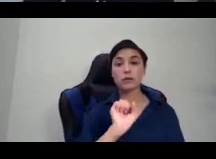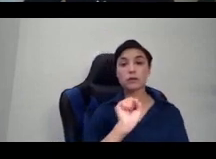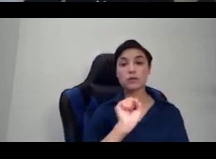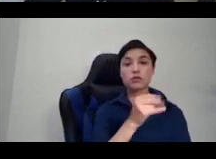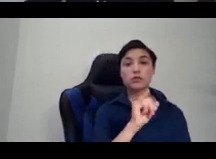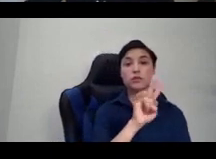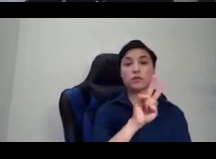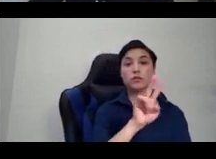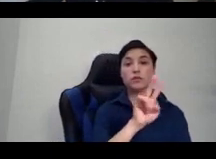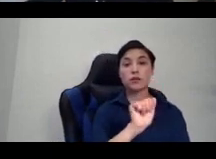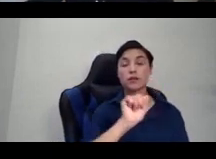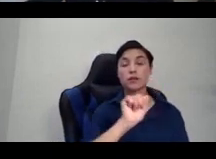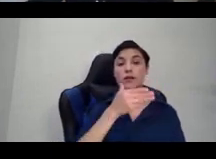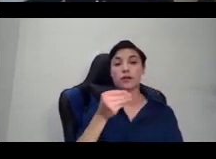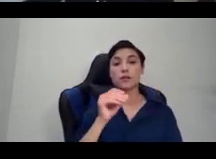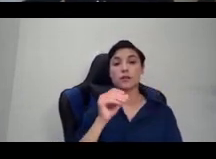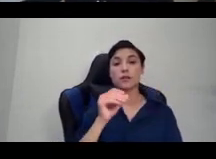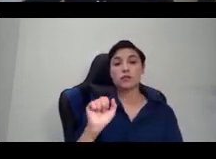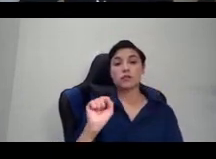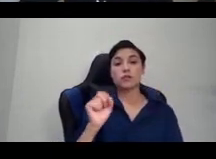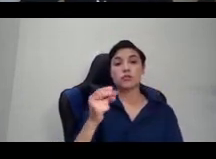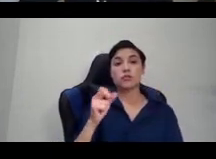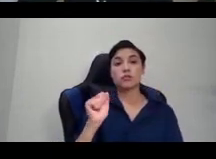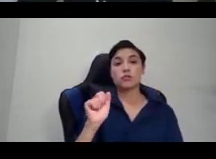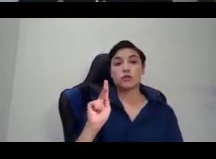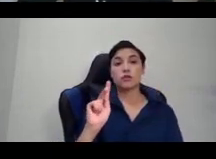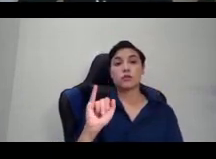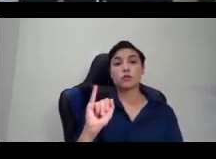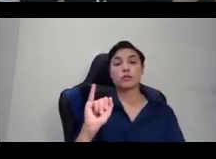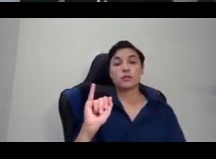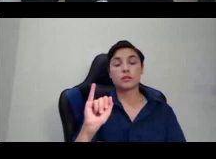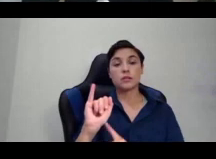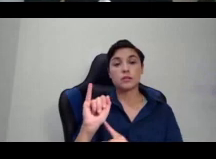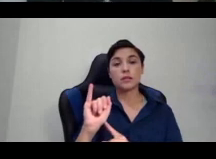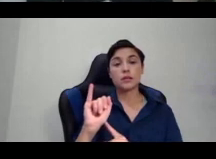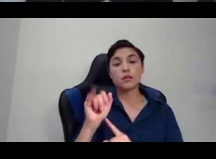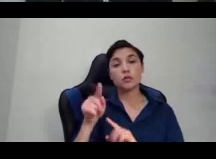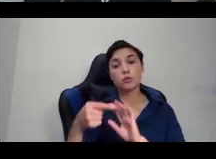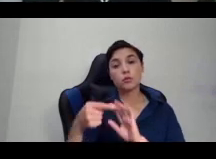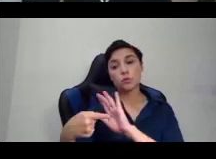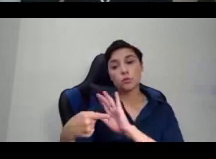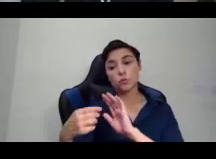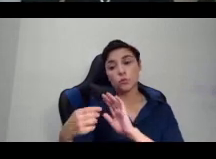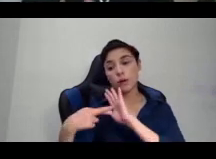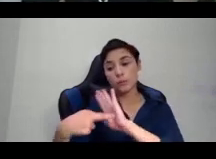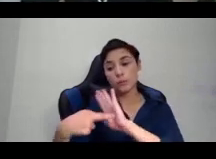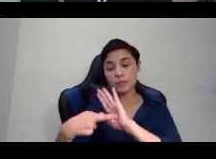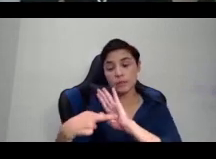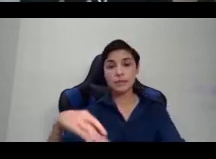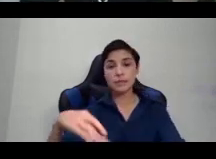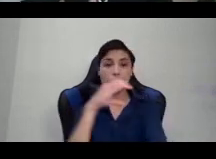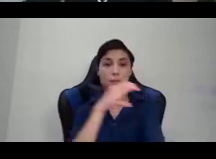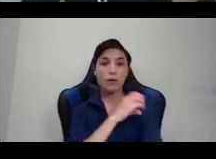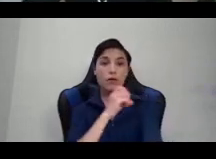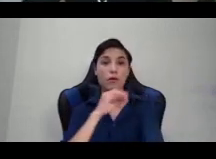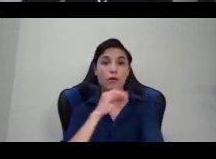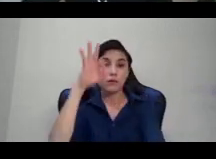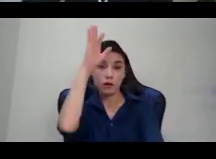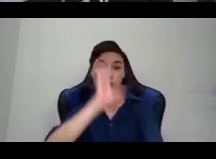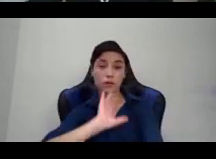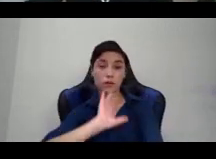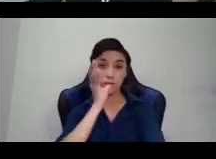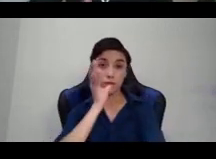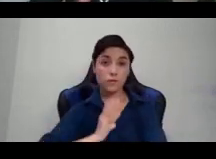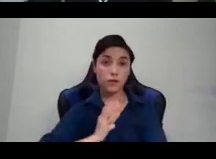Shakti represents the power of divine femininity, and Shiva is her consort,